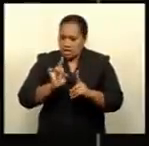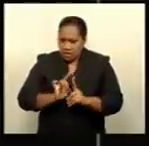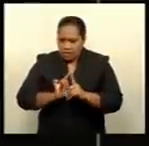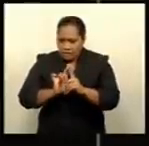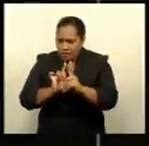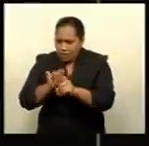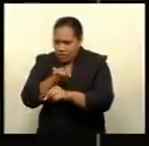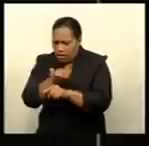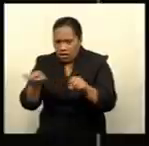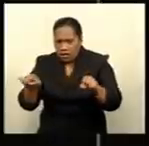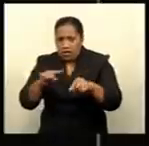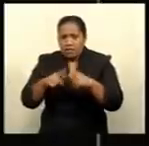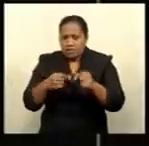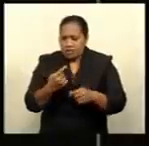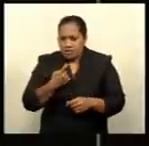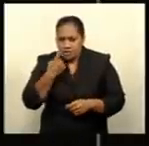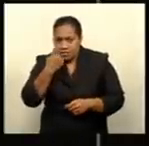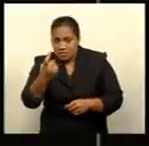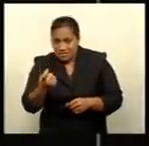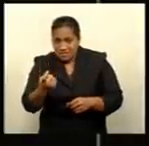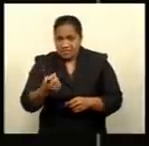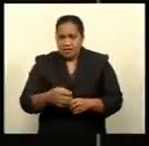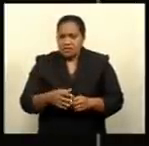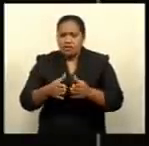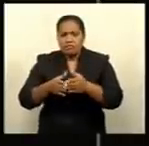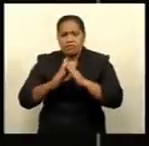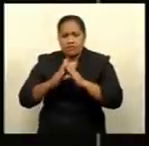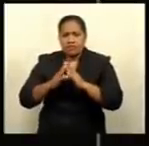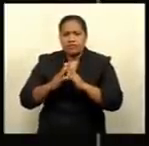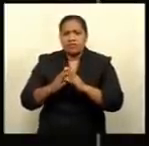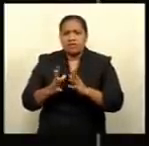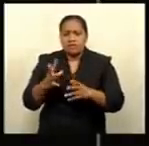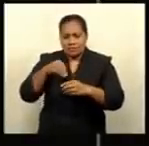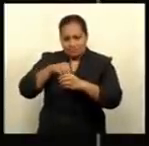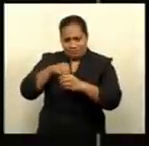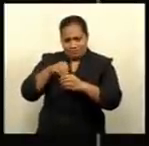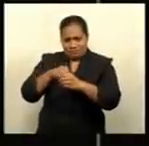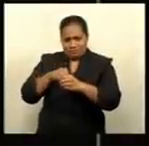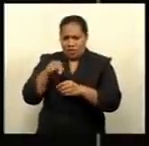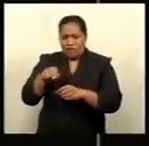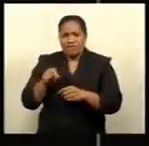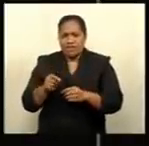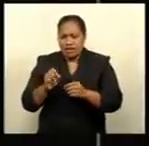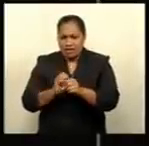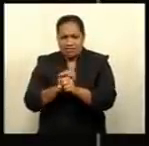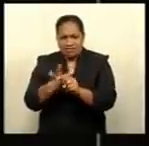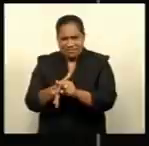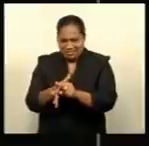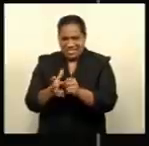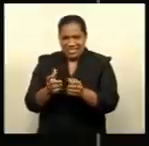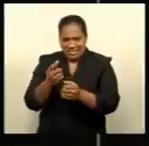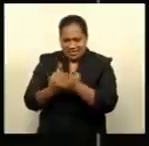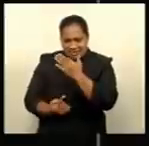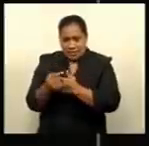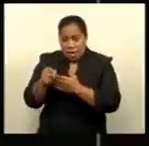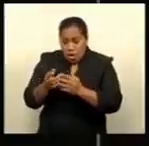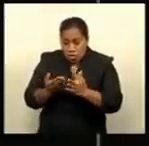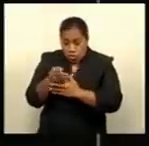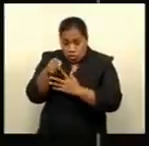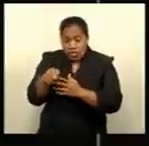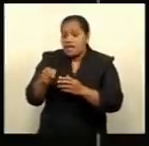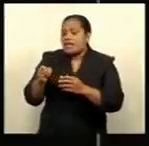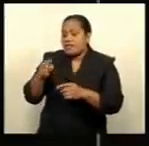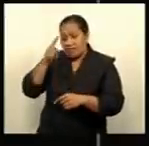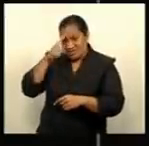the care flow pathway that was established as part of the mitigation phase. Through the pathway, the patient is directed